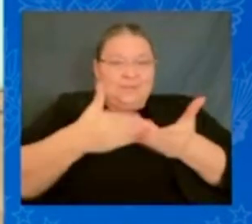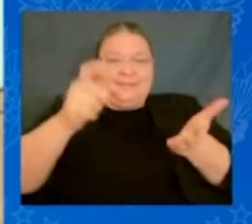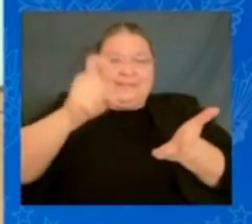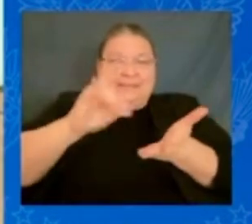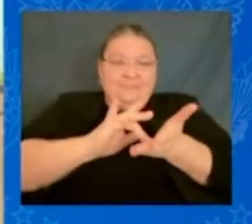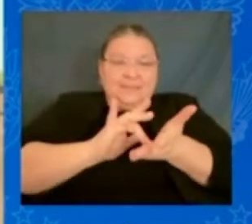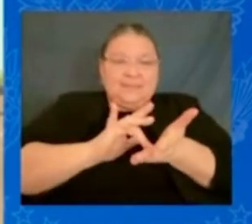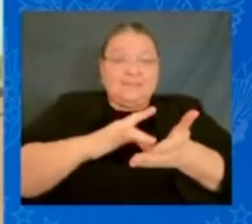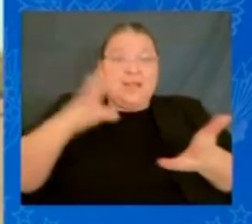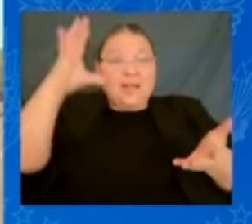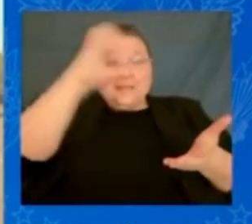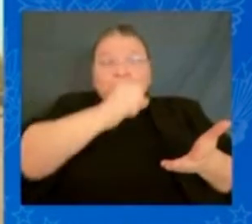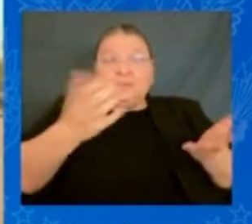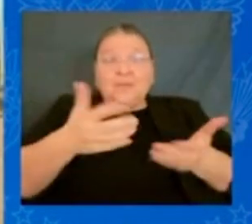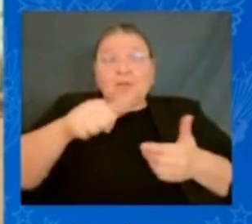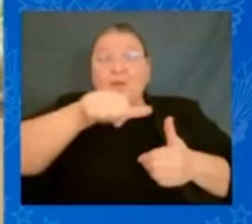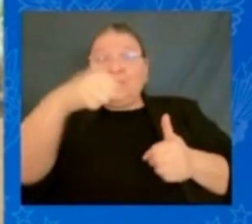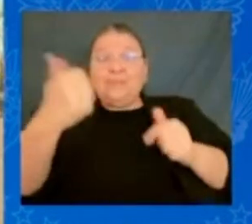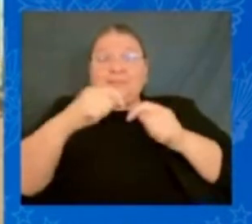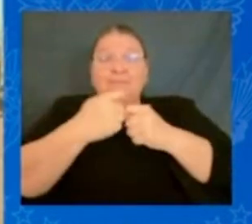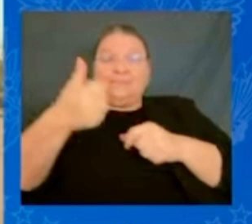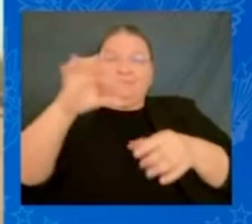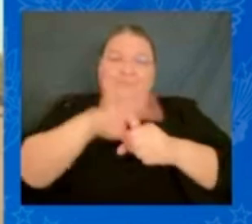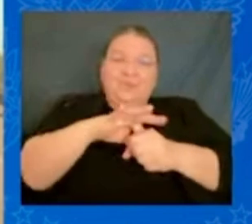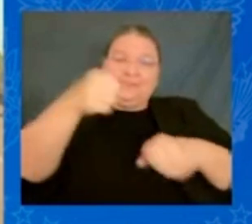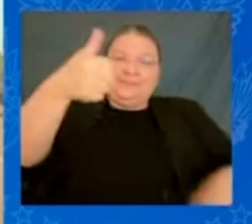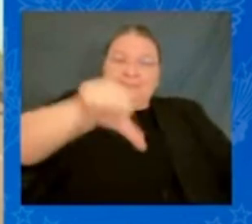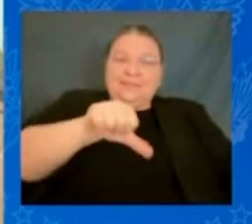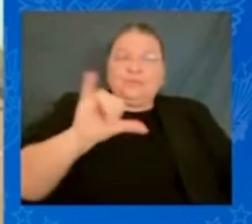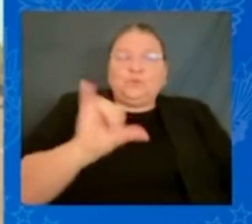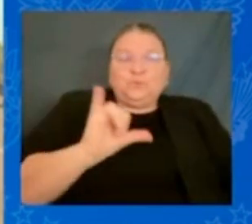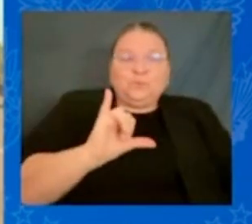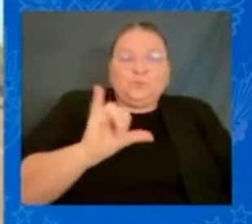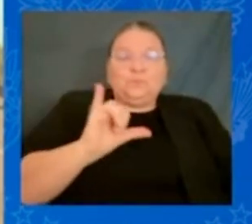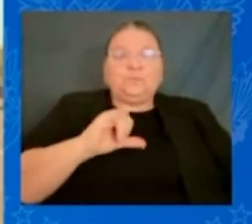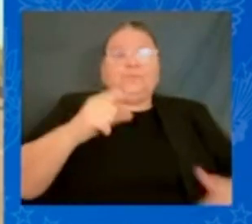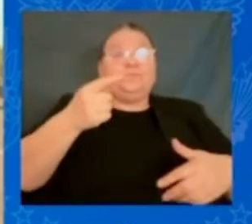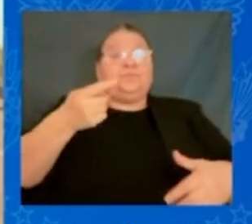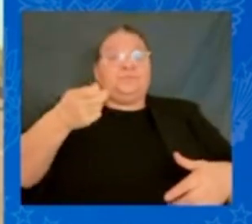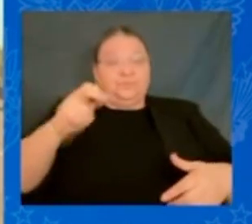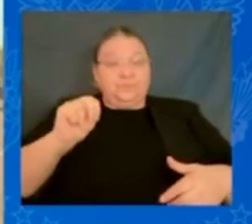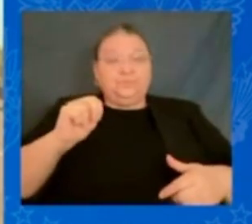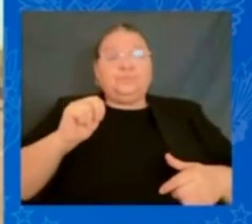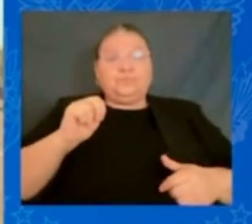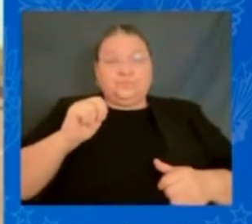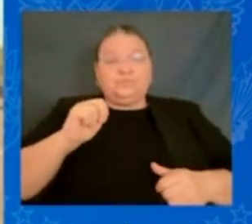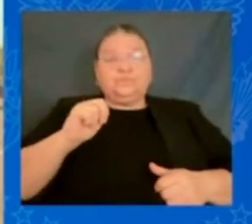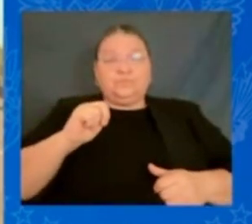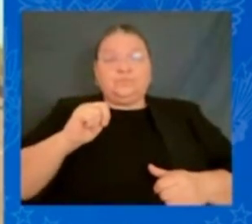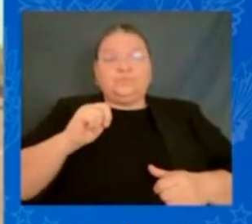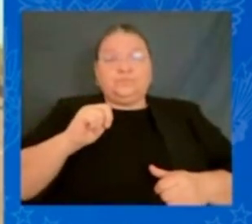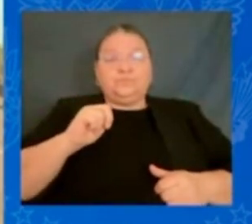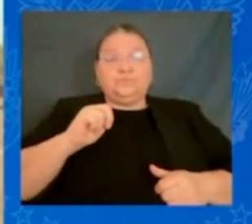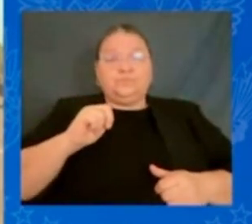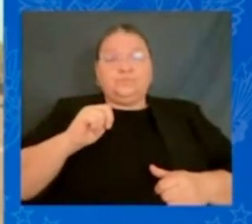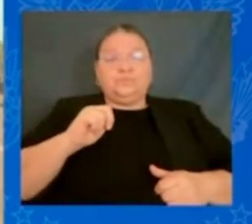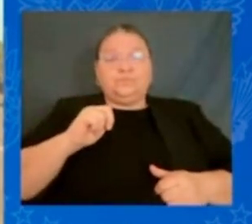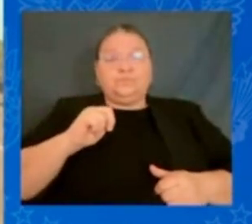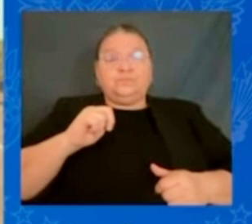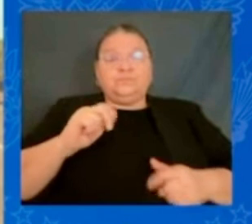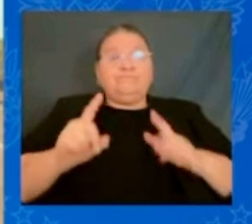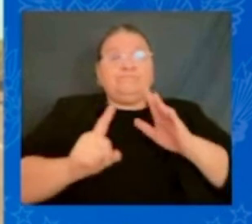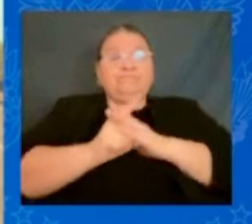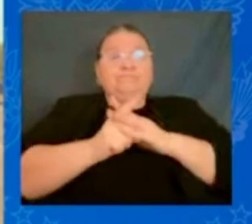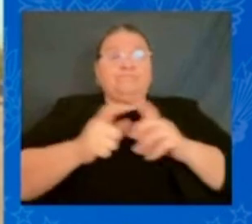that down, too. But along came — along came the largest maker of insulin in the